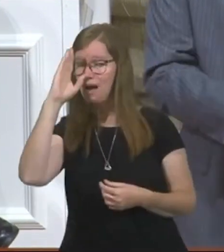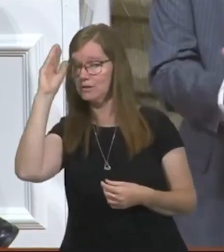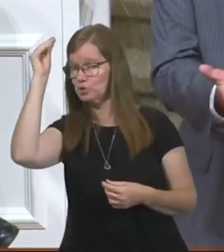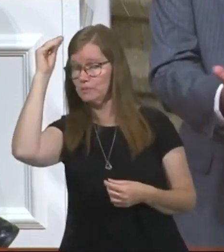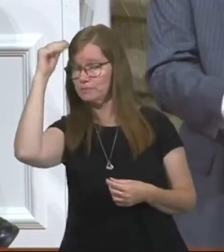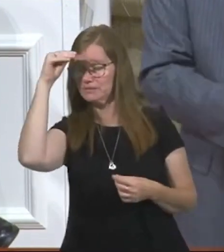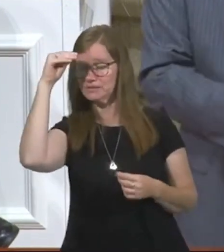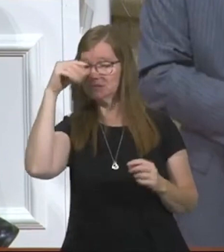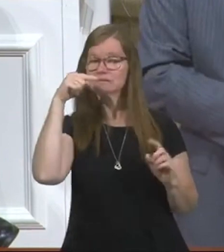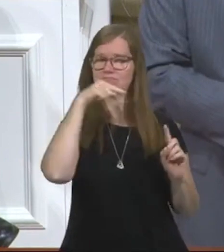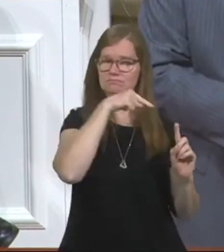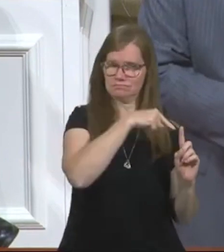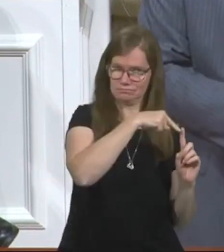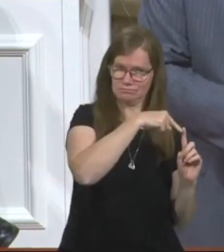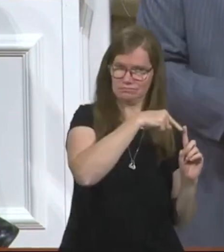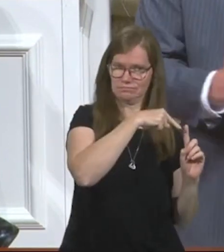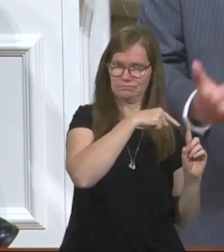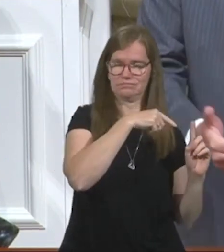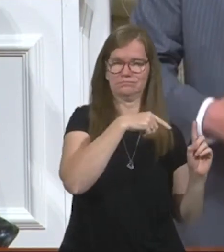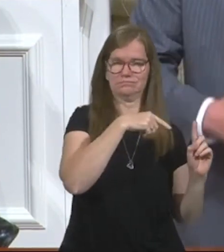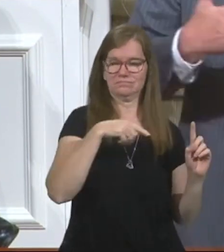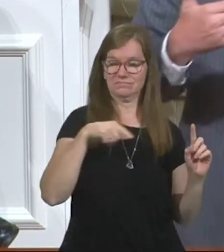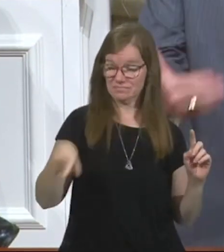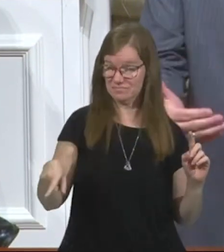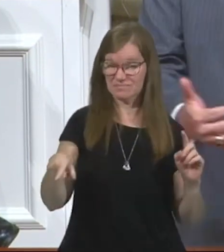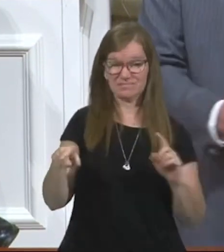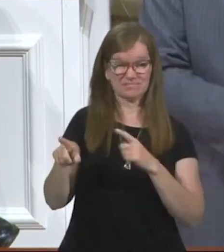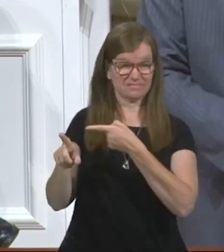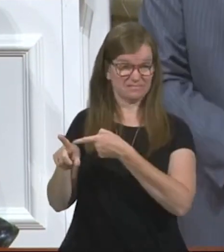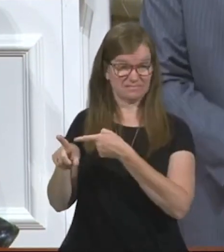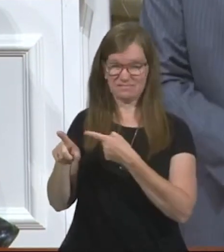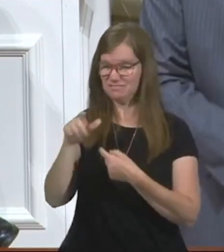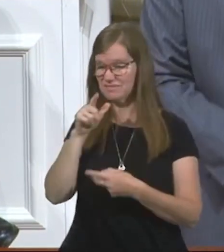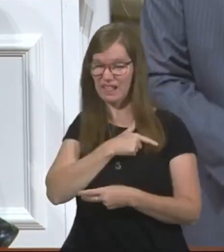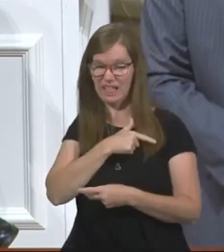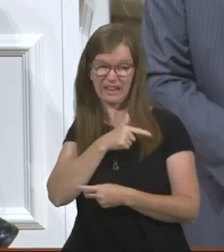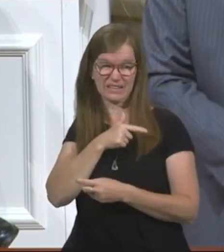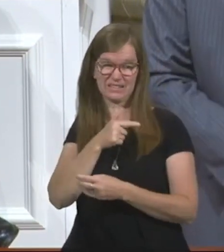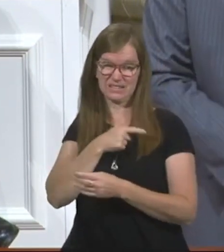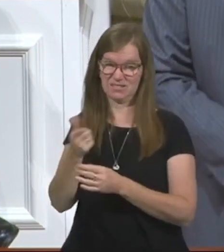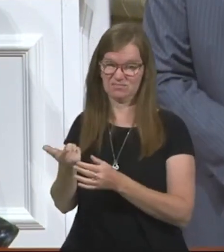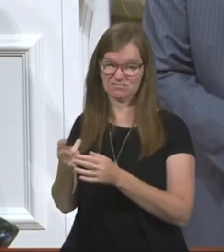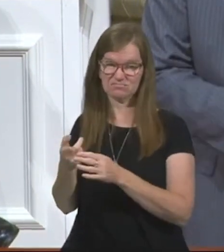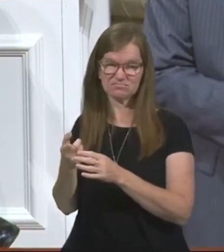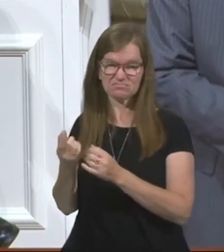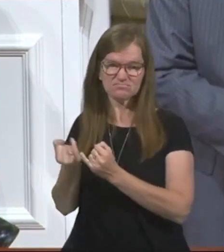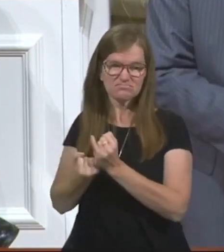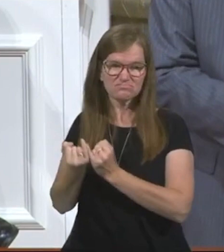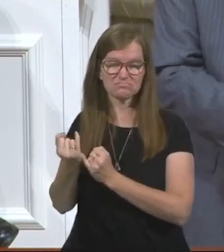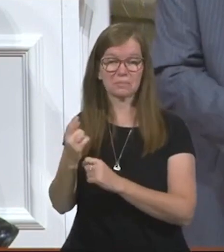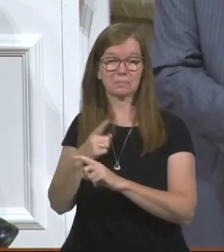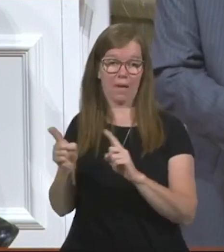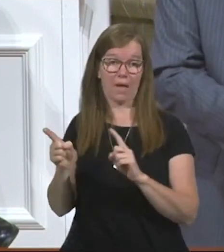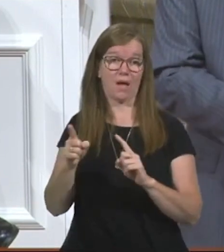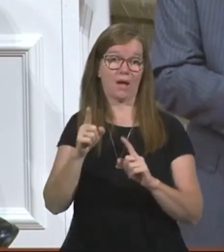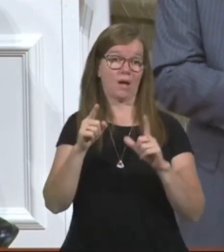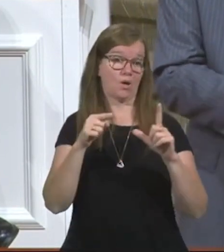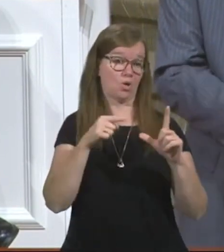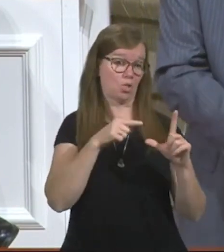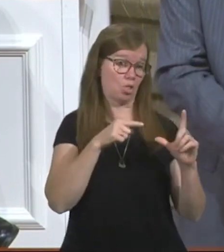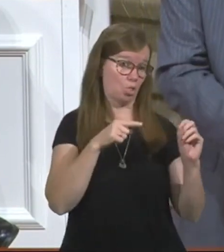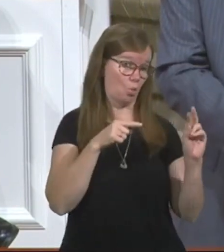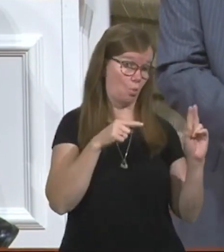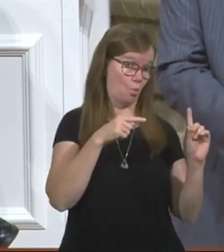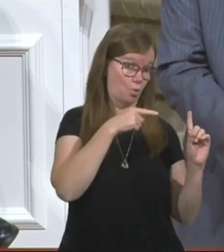This guy was irresponsible. He was lazy. He was a shyster. But the Lord, his boss,